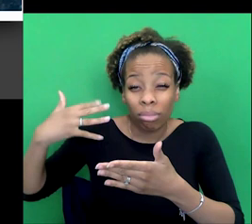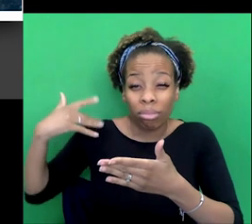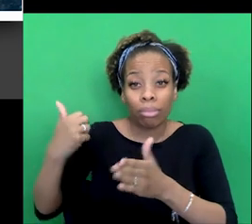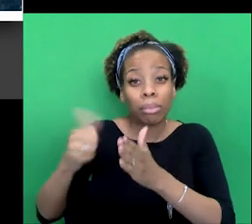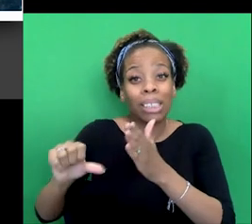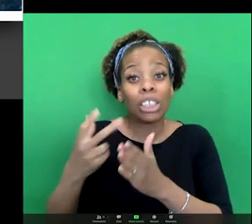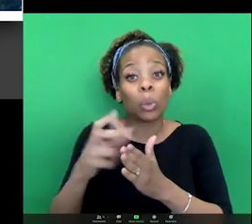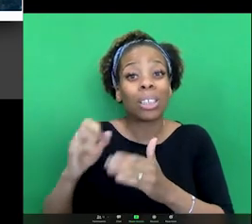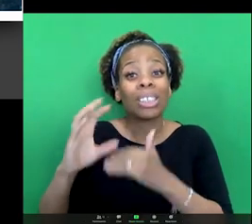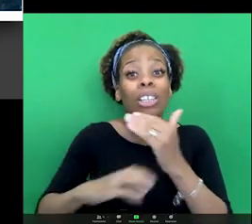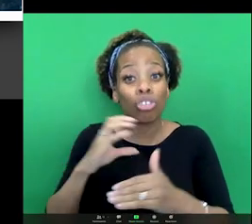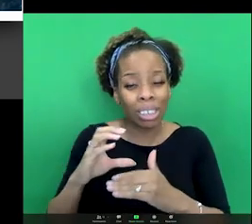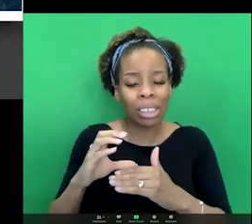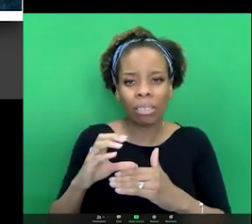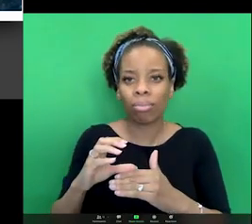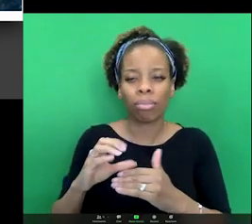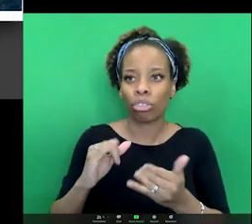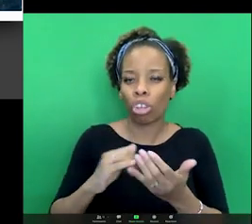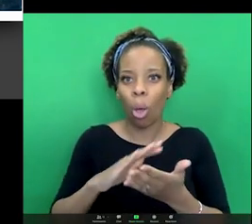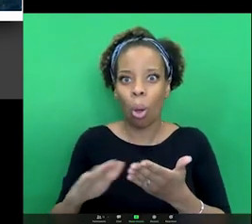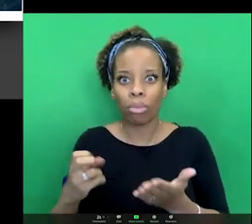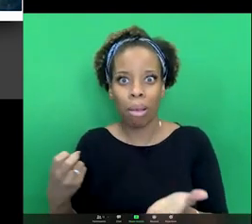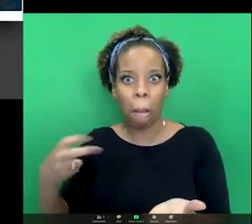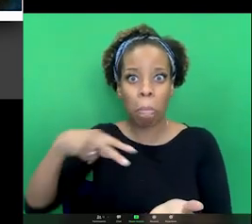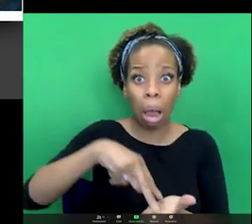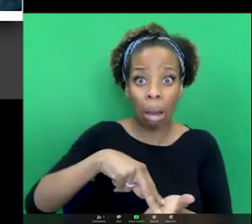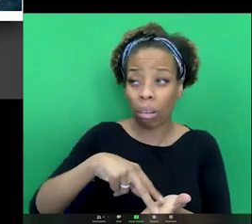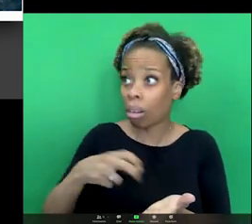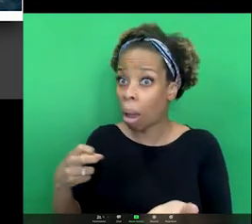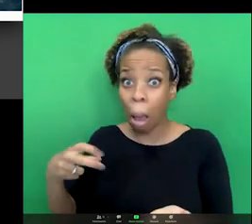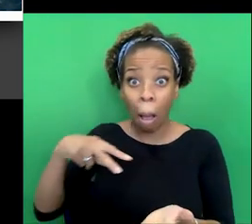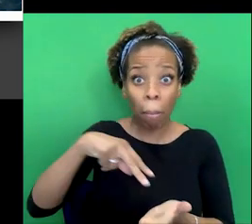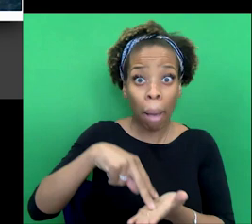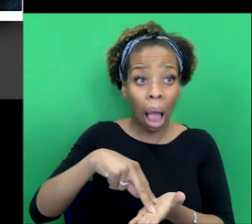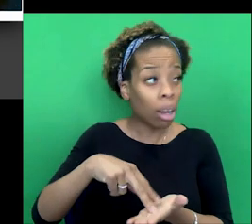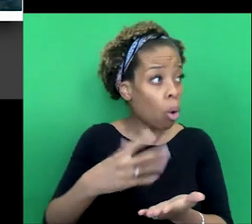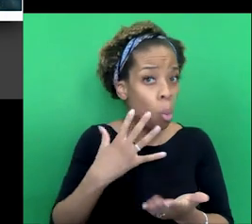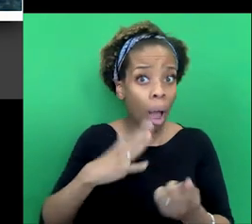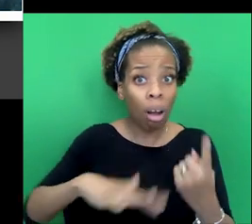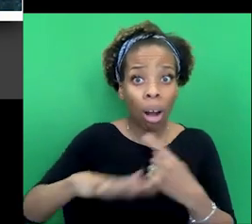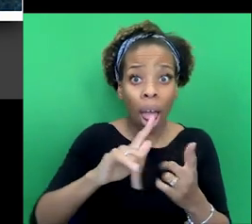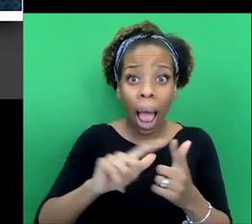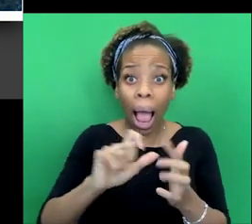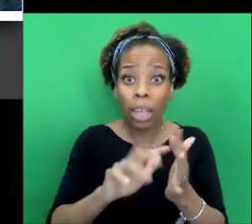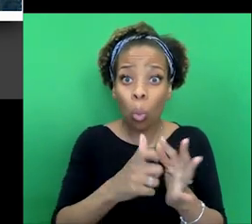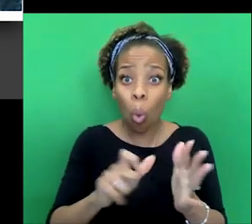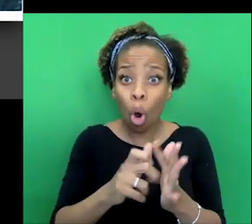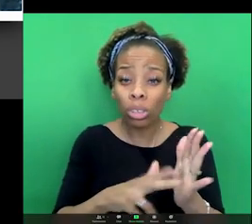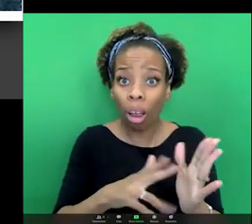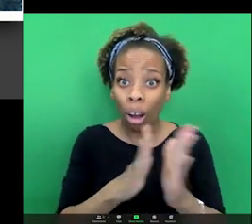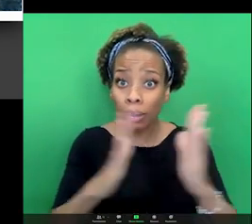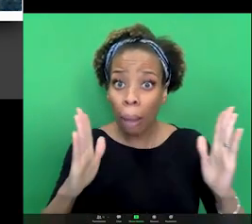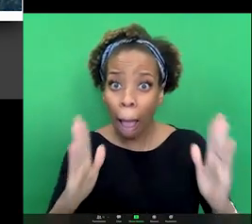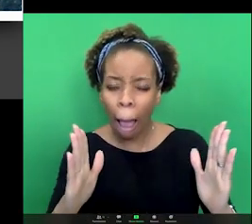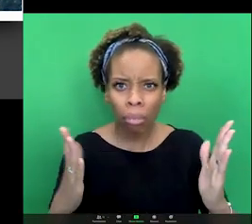of the 20th century. When Holmes comes back, does he come back to the Edwardian period? Or, you know, where are we in